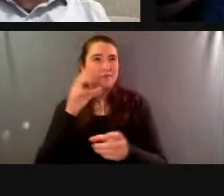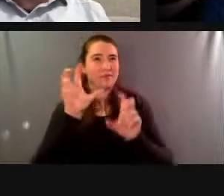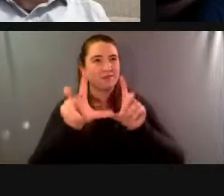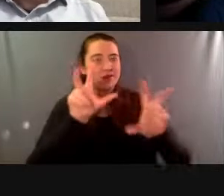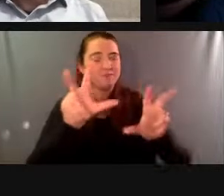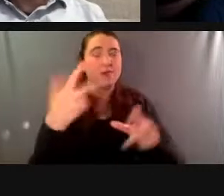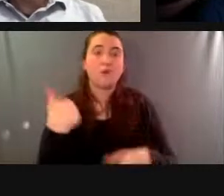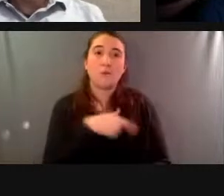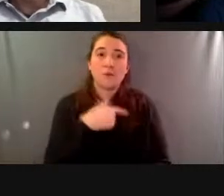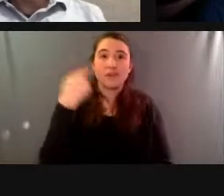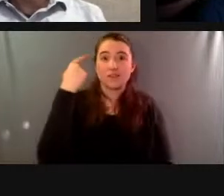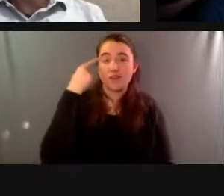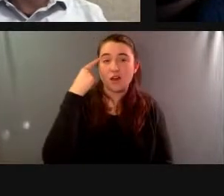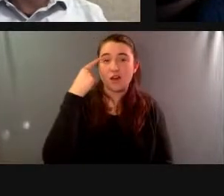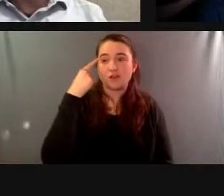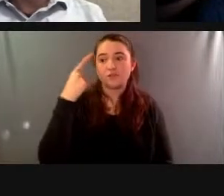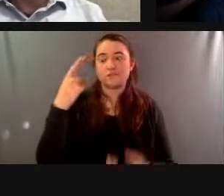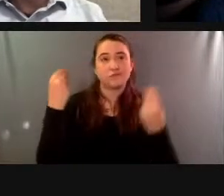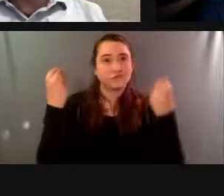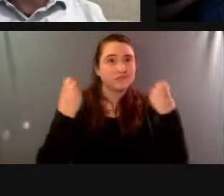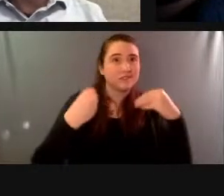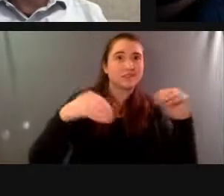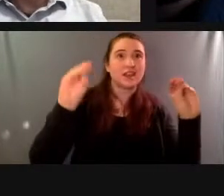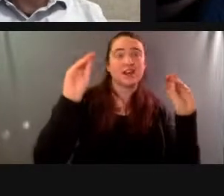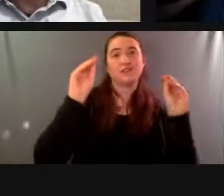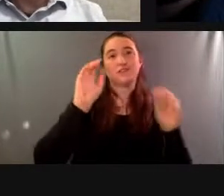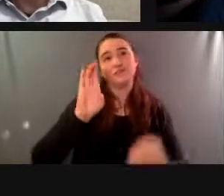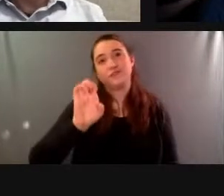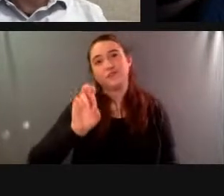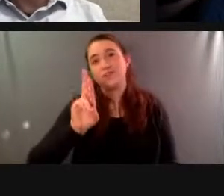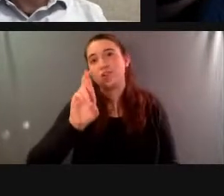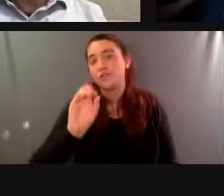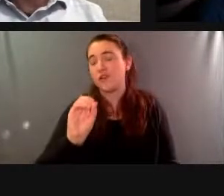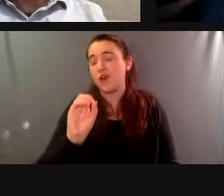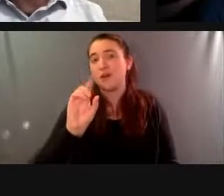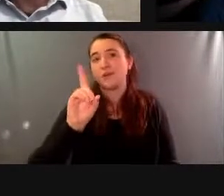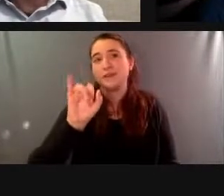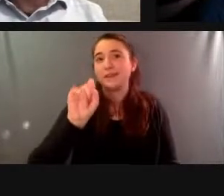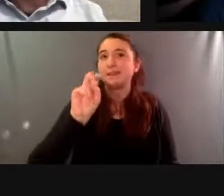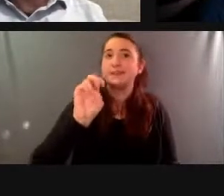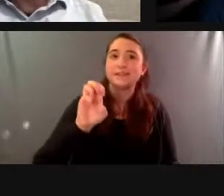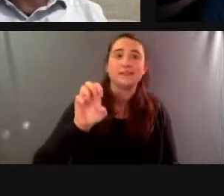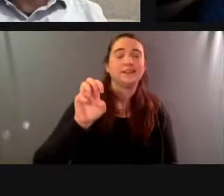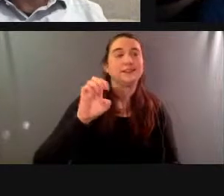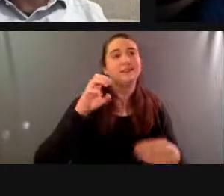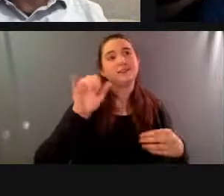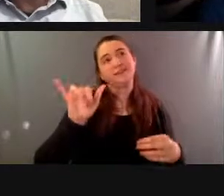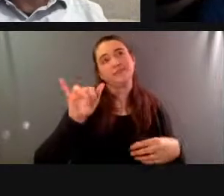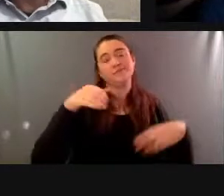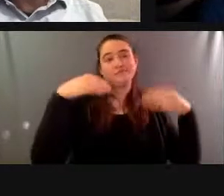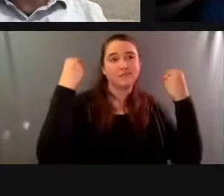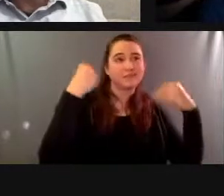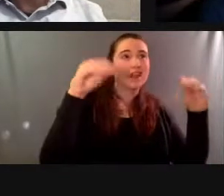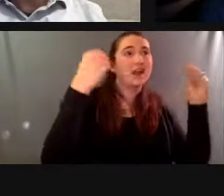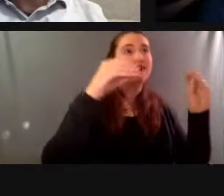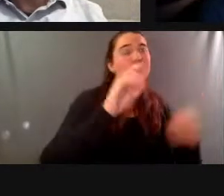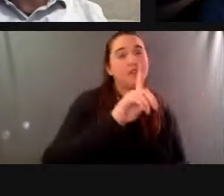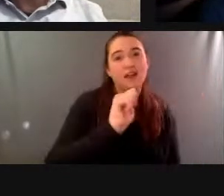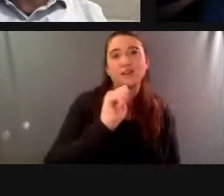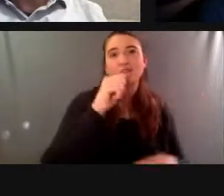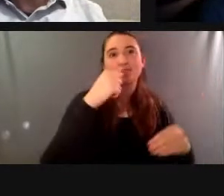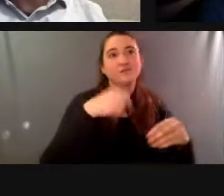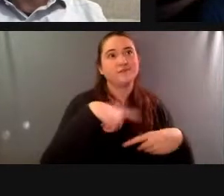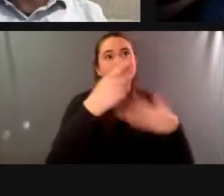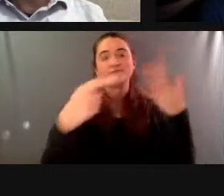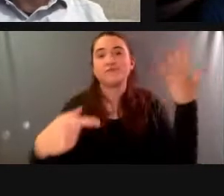london tokyo euro disney etc and by spin-off technologies and in a